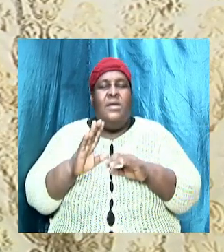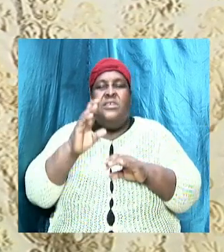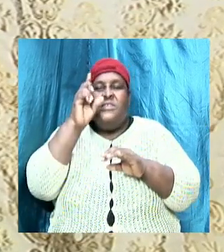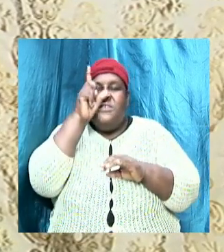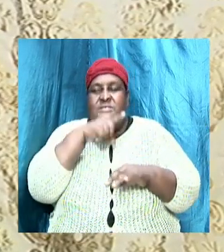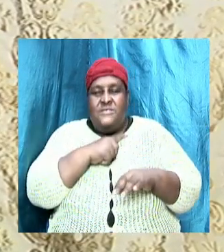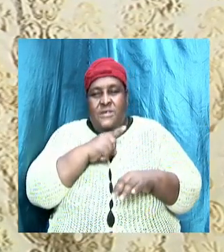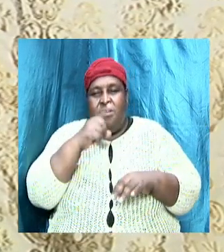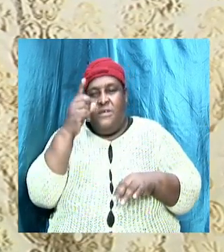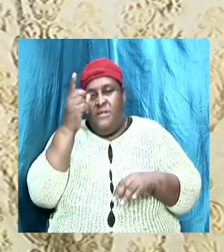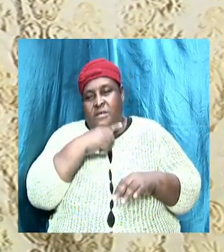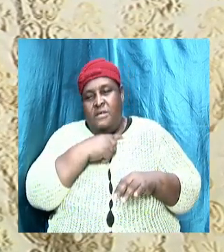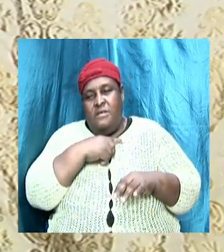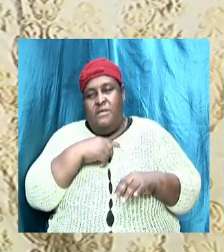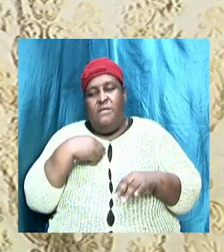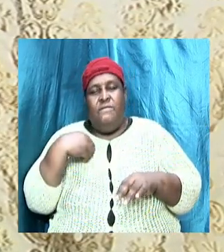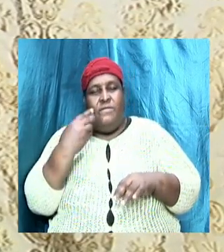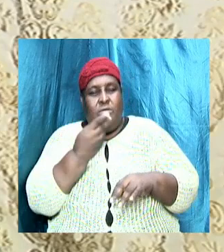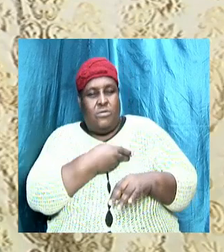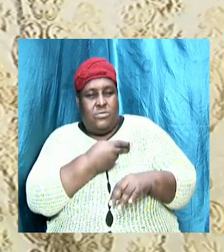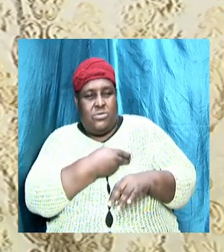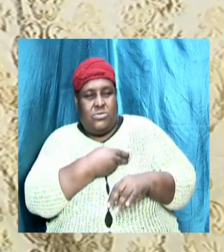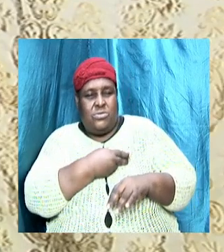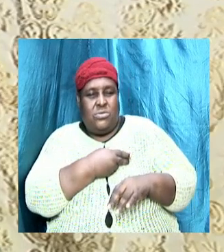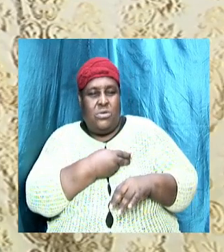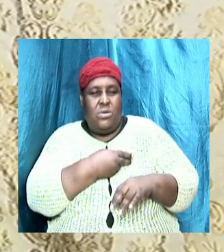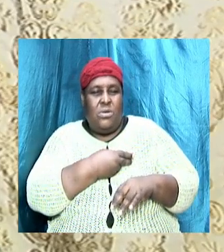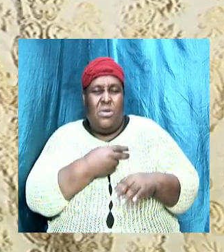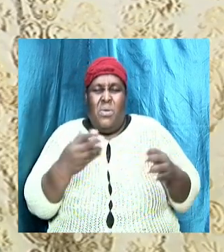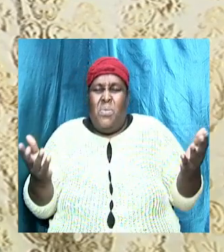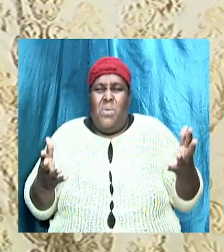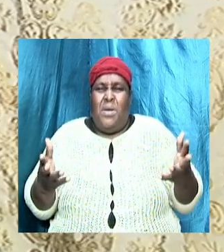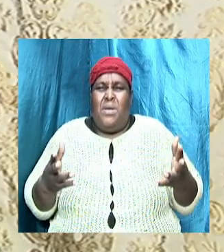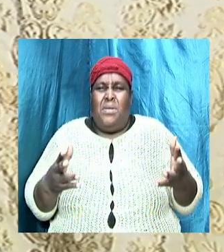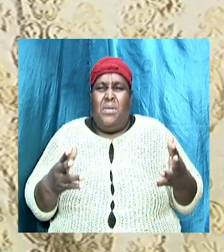you have experienced the Holy Ghost,